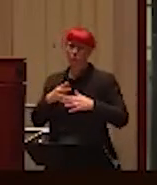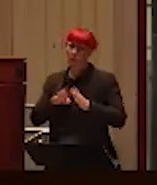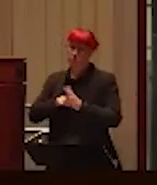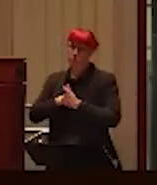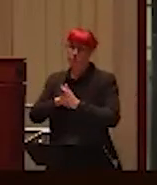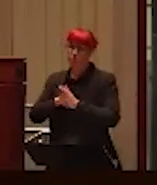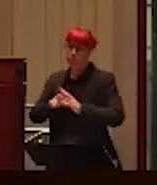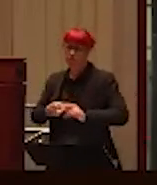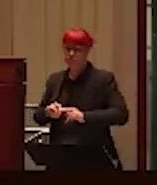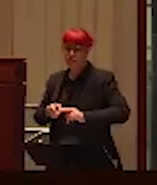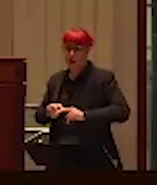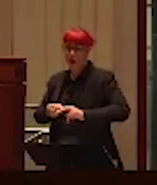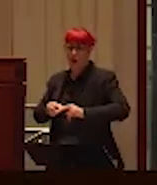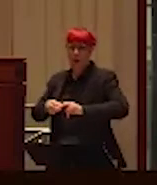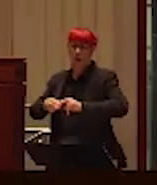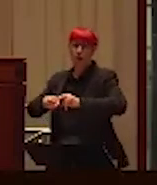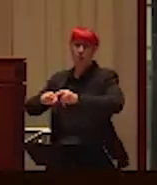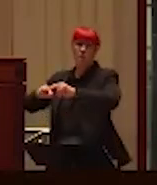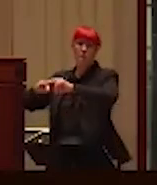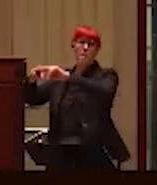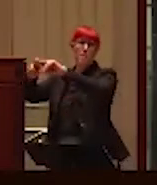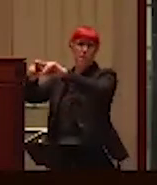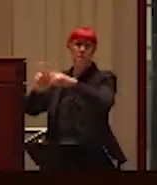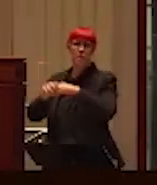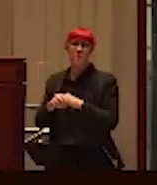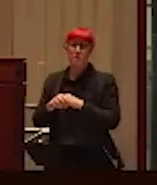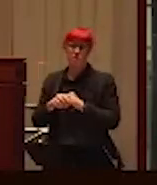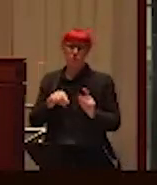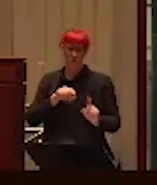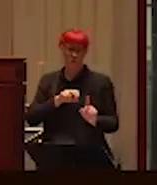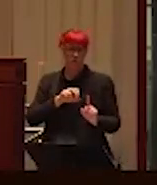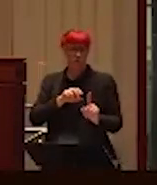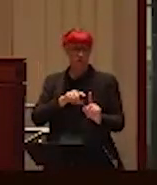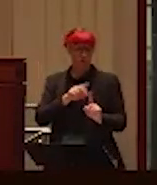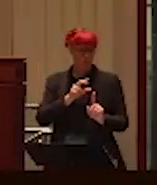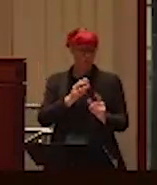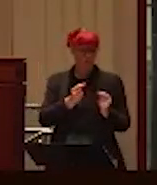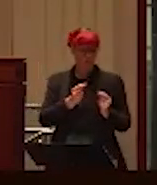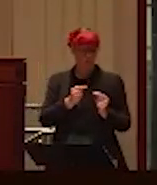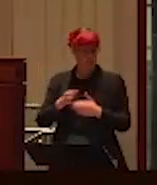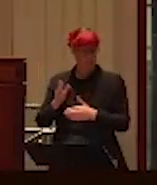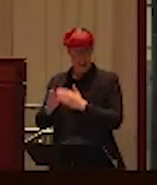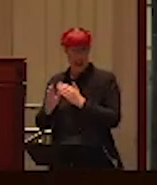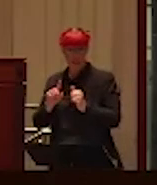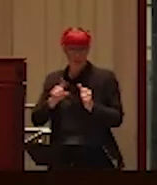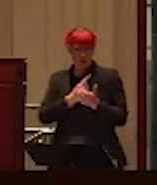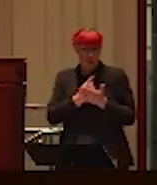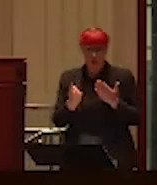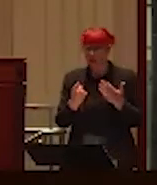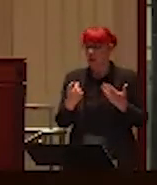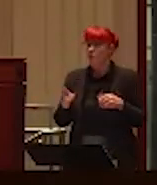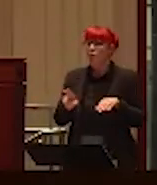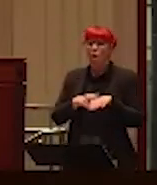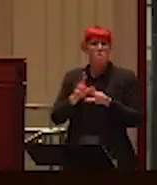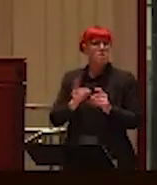incrementally. If what she was doing at the end, if she did that at week one, I would have been out of there, absolutely,